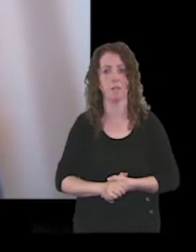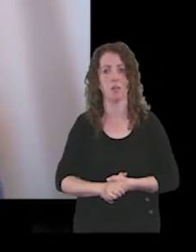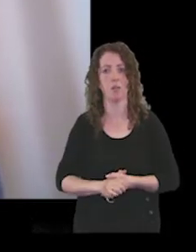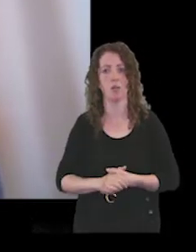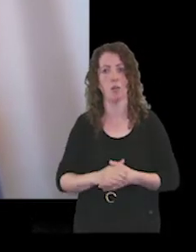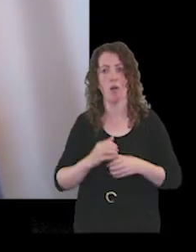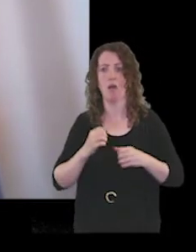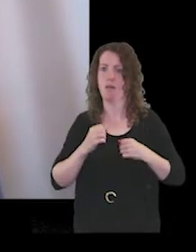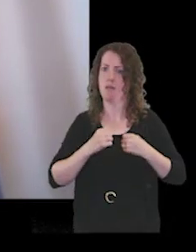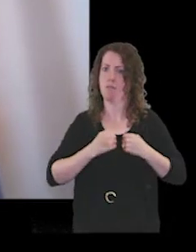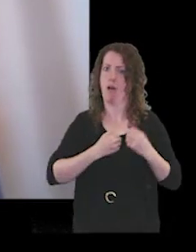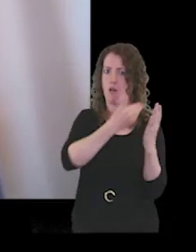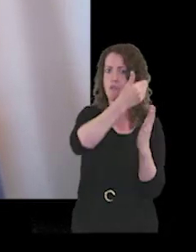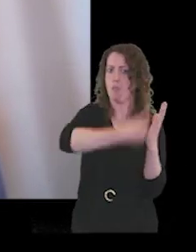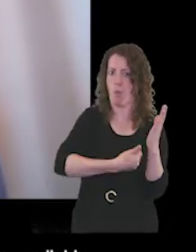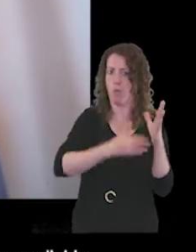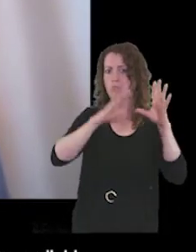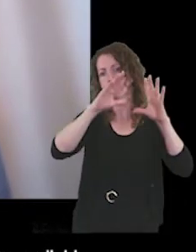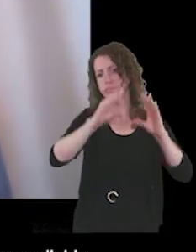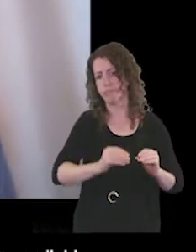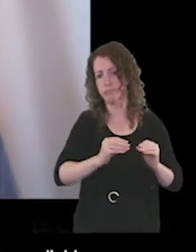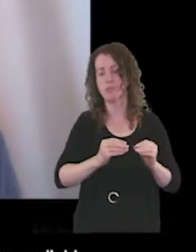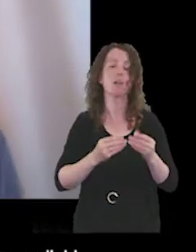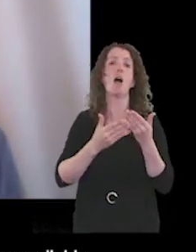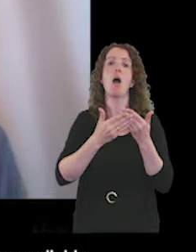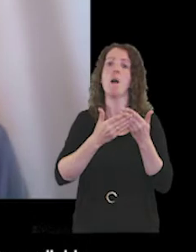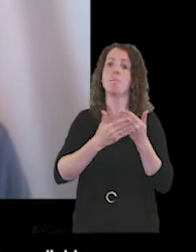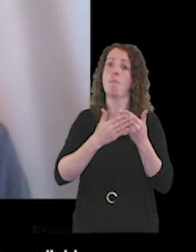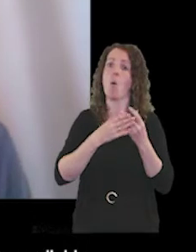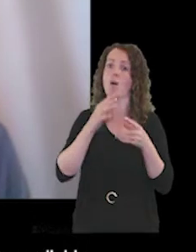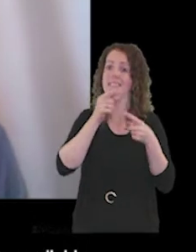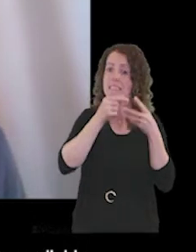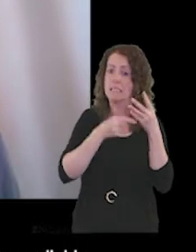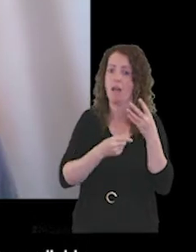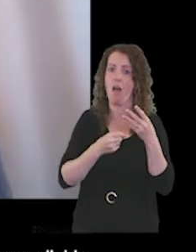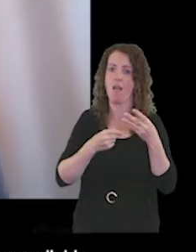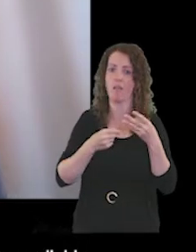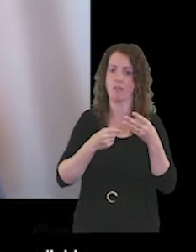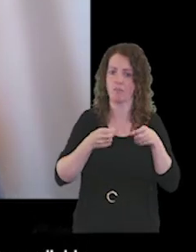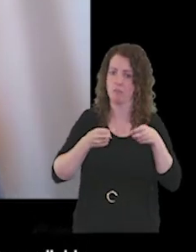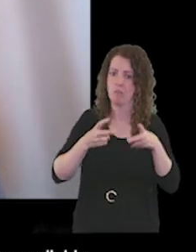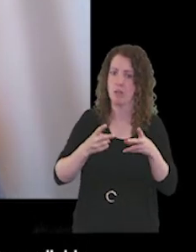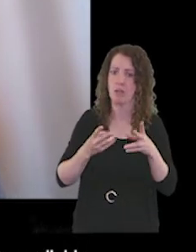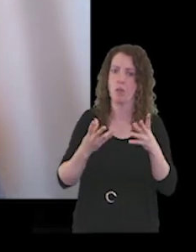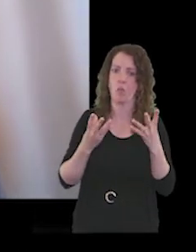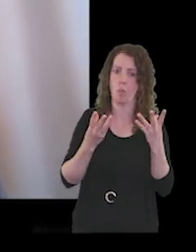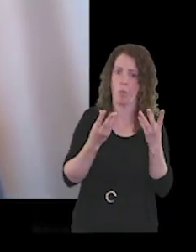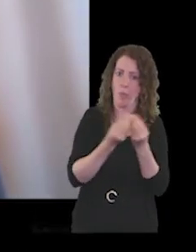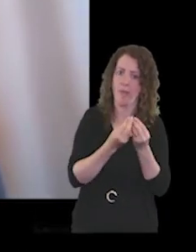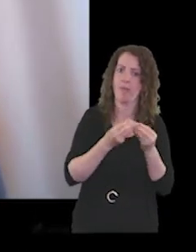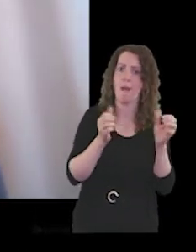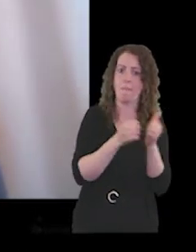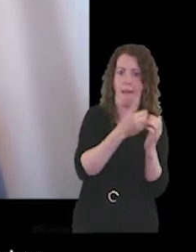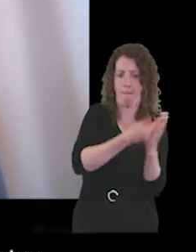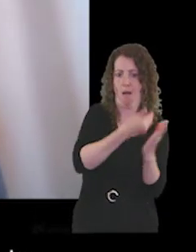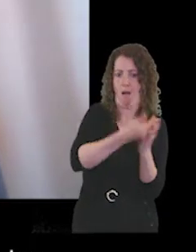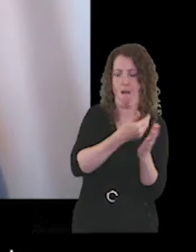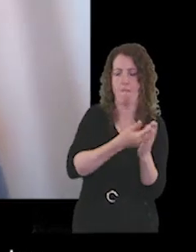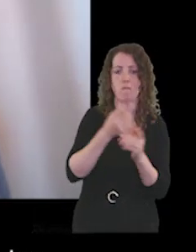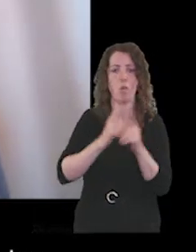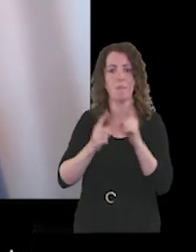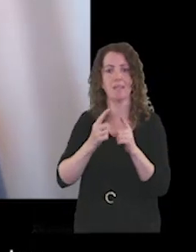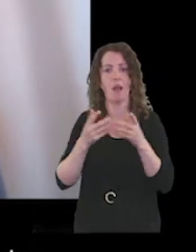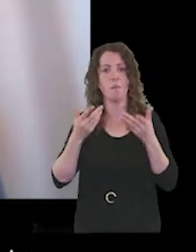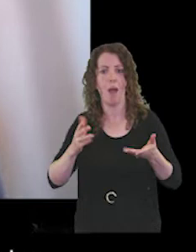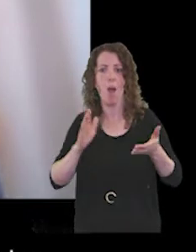report for this meeting, a more detailed version will be available with the papers for the meeting. I'm now